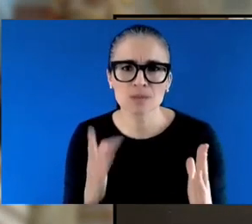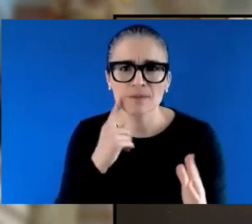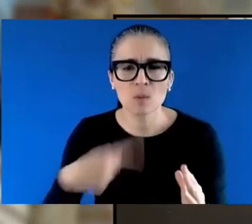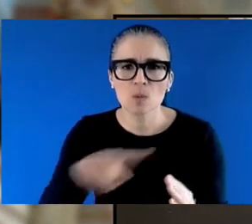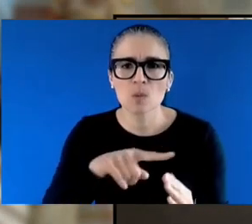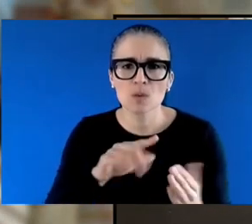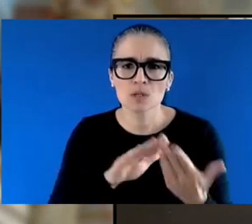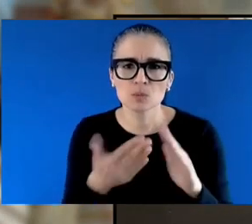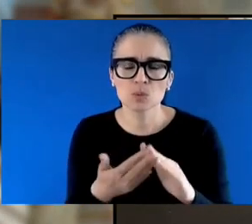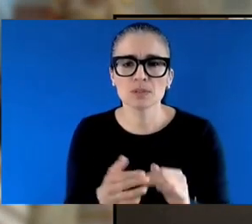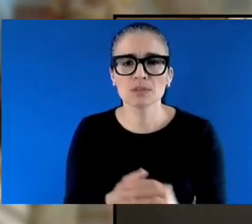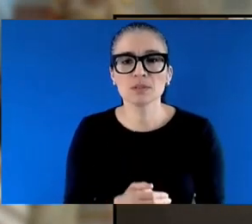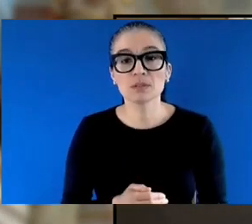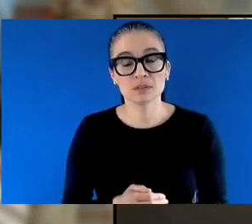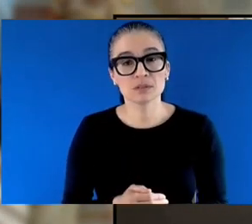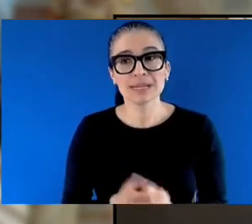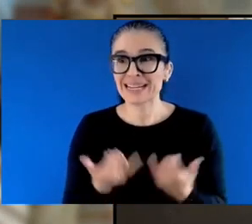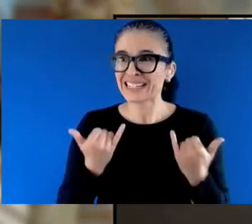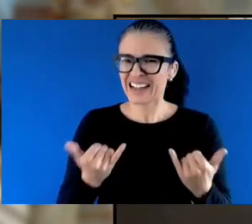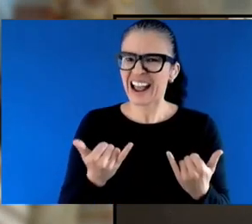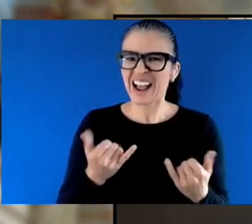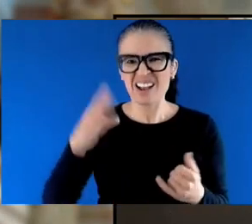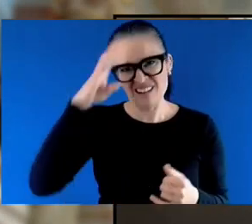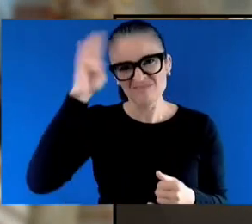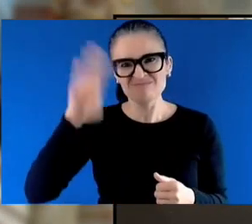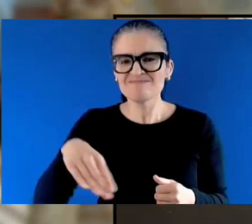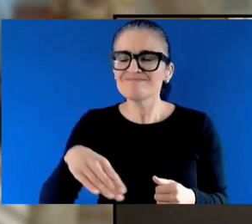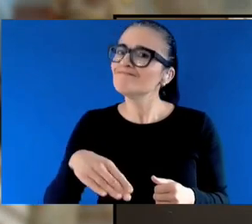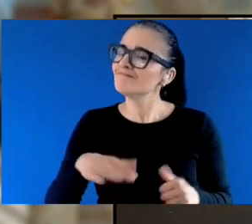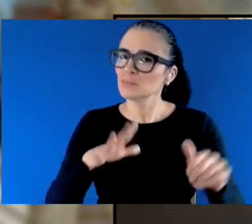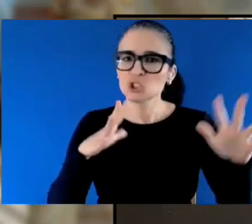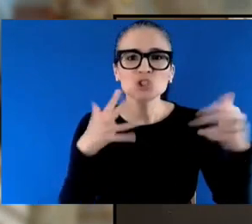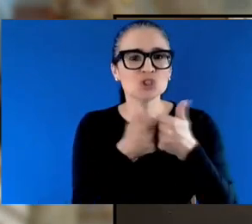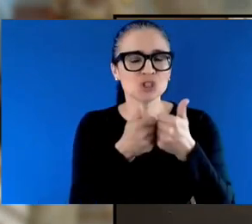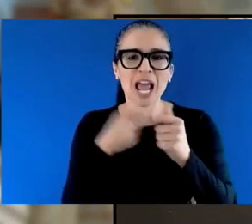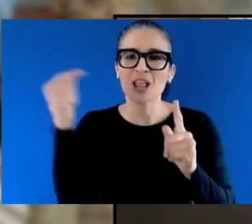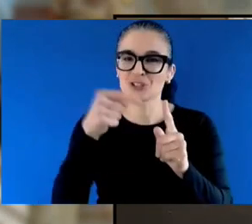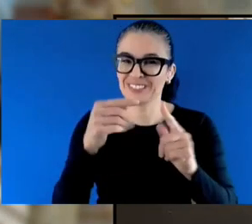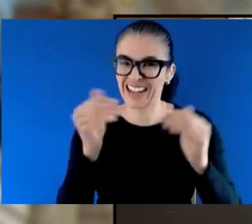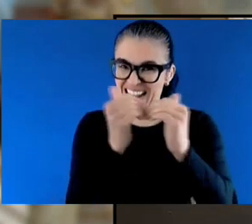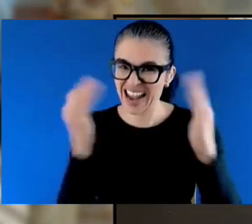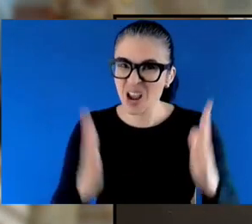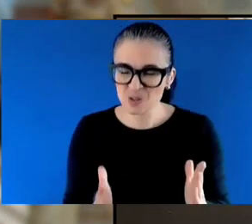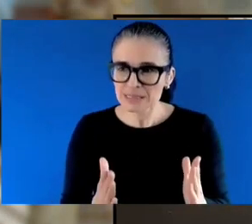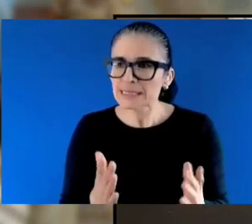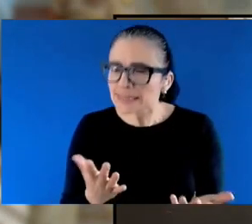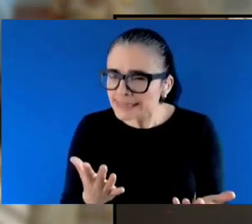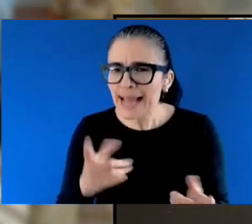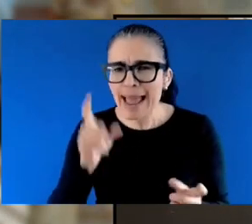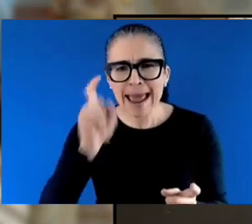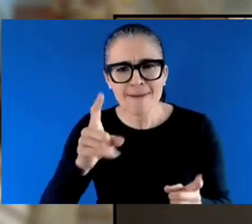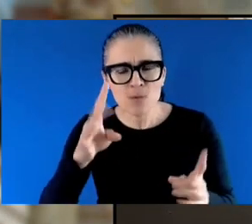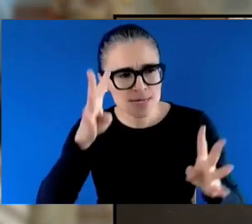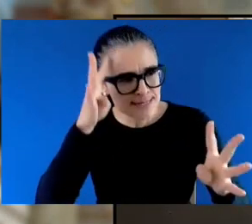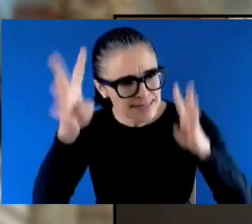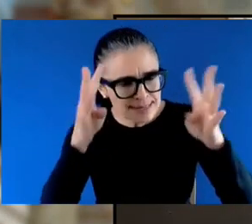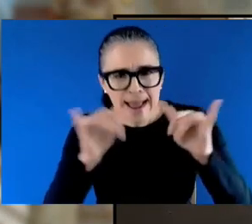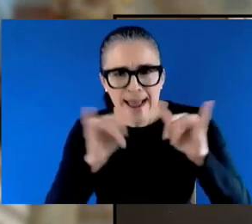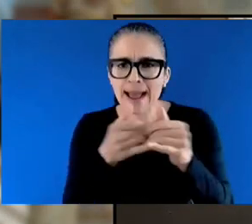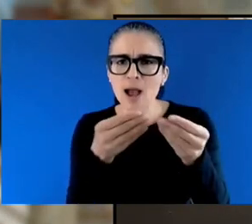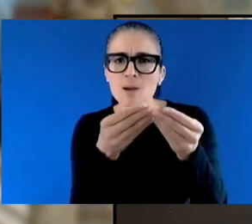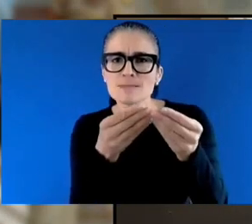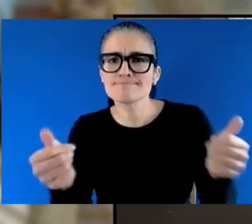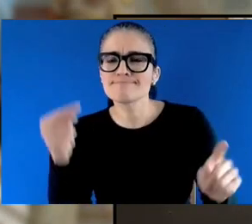and we need to take a forward-thinking approach to solving them. That means leaning on the skill and expertise of the non-profits who know their